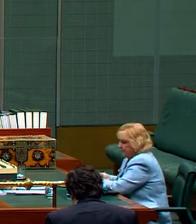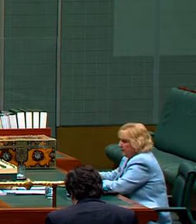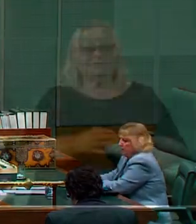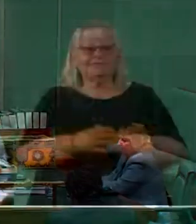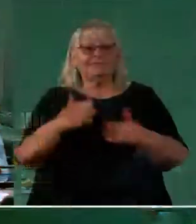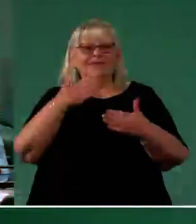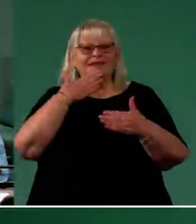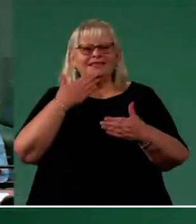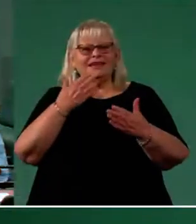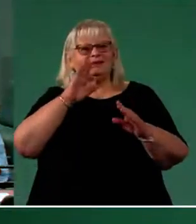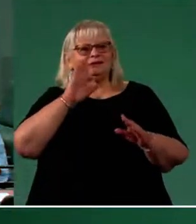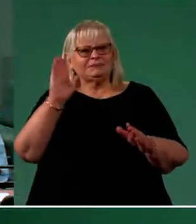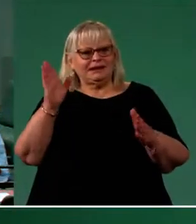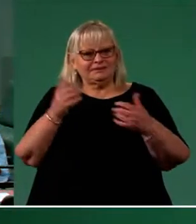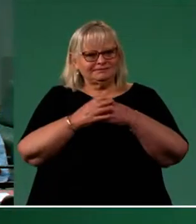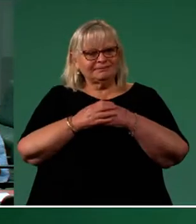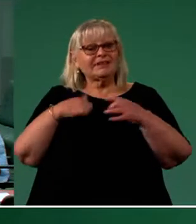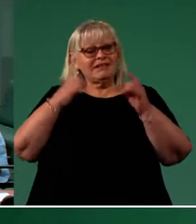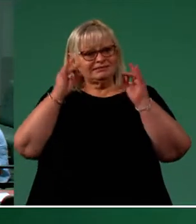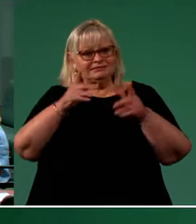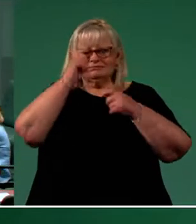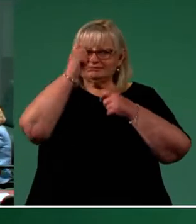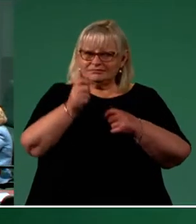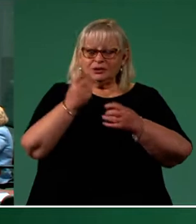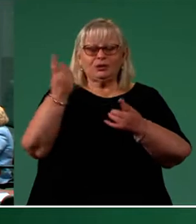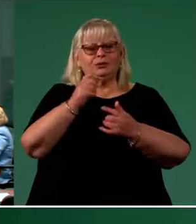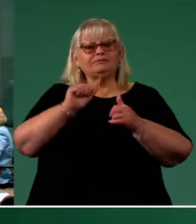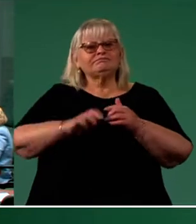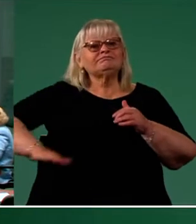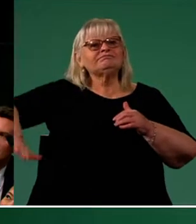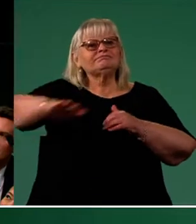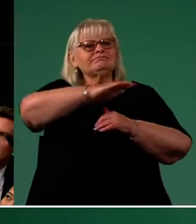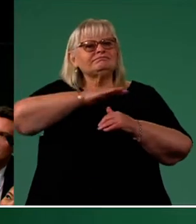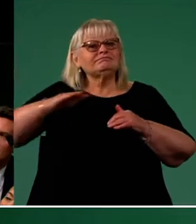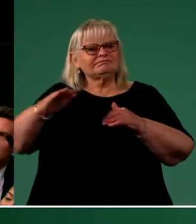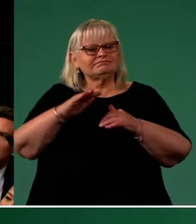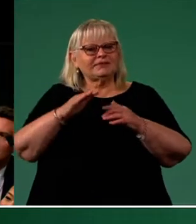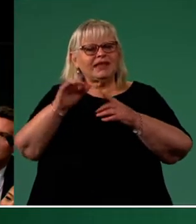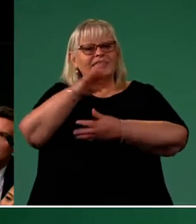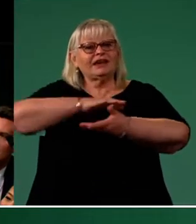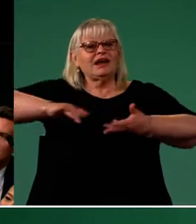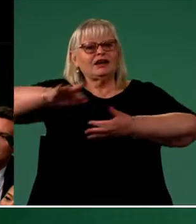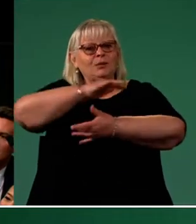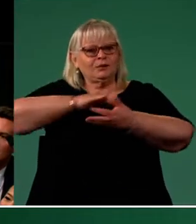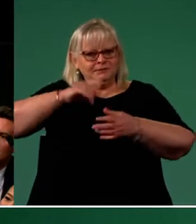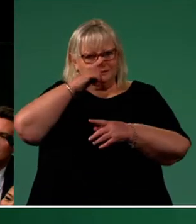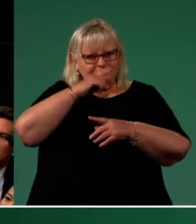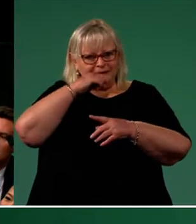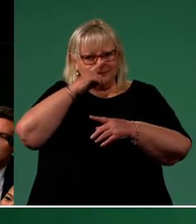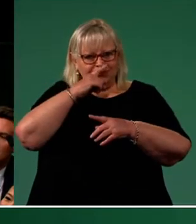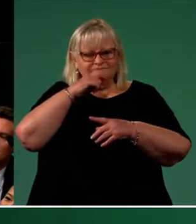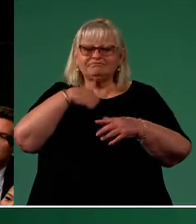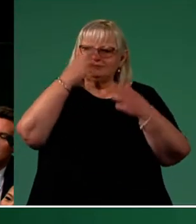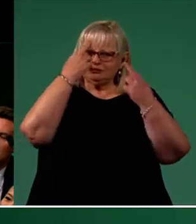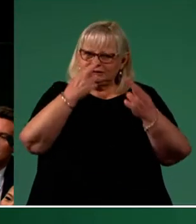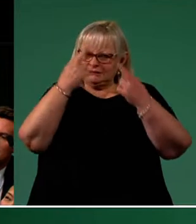Thank you Mr Speaker. I begin by acknowledging the traditional custodians of the land we meet on today, the Ngunnawal and Ngambri peoples, and pay